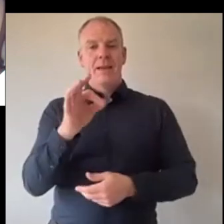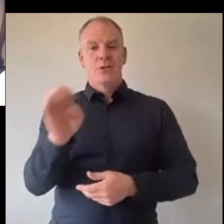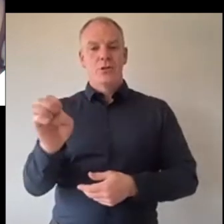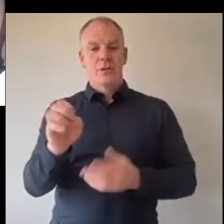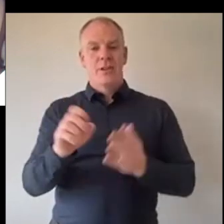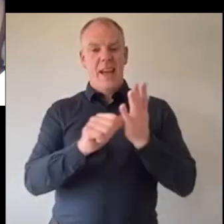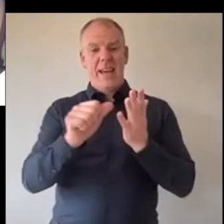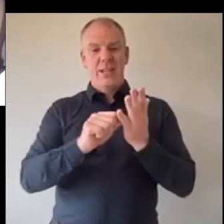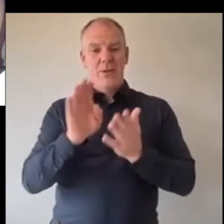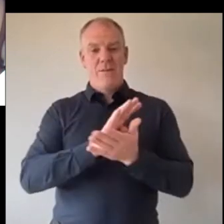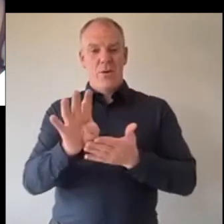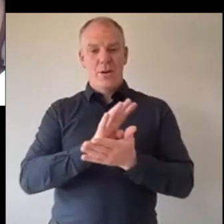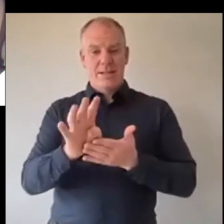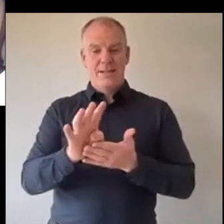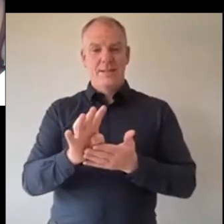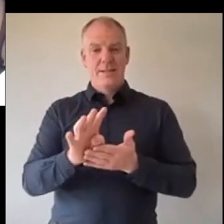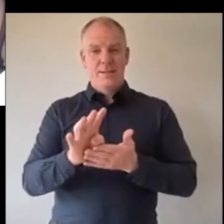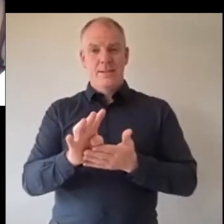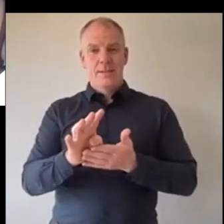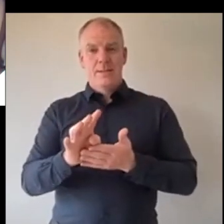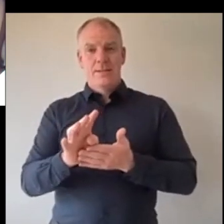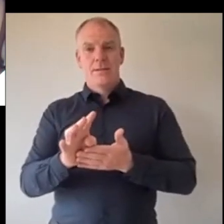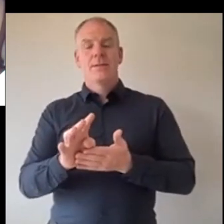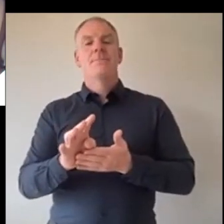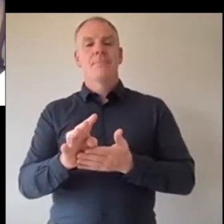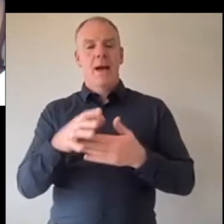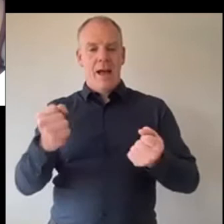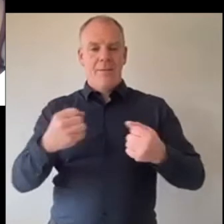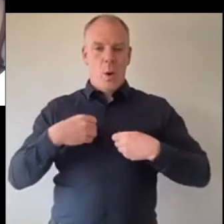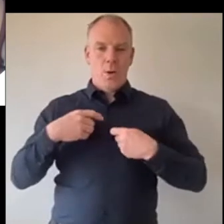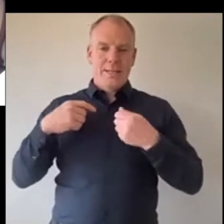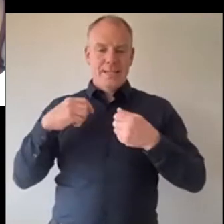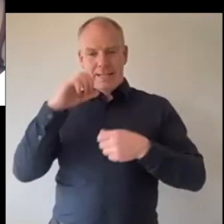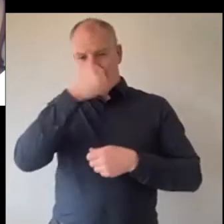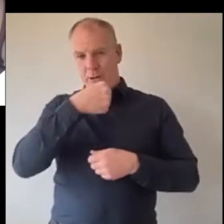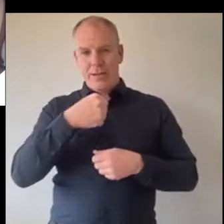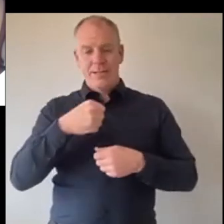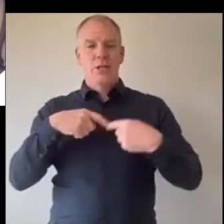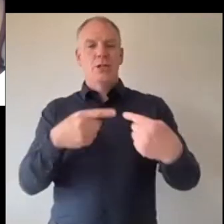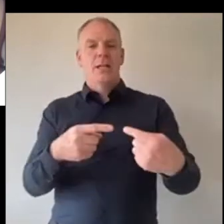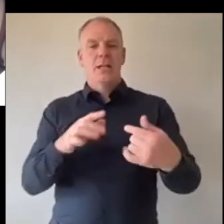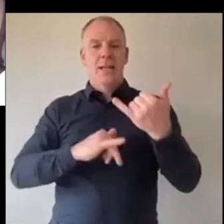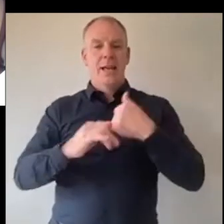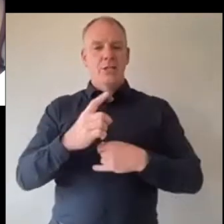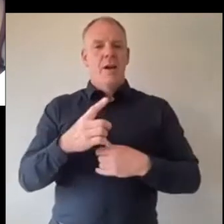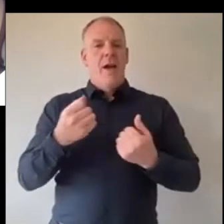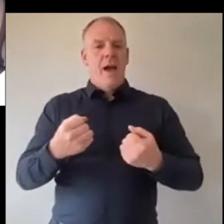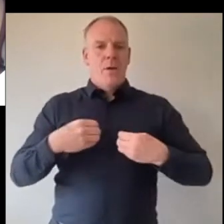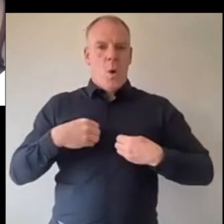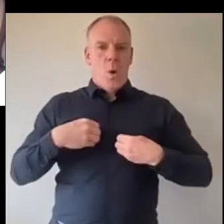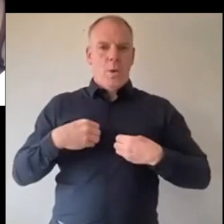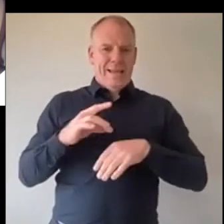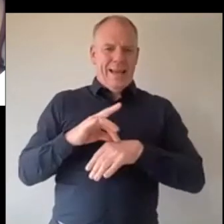years old and has come overcome serious challenges when last year he faced a life-threatening illness